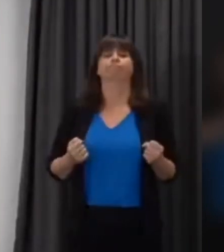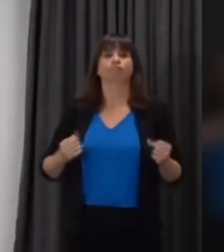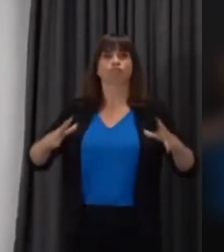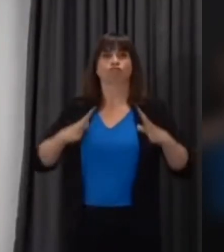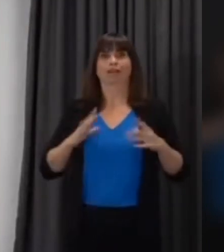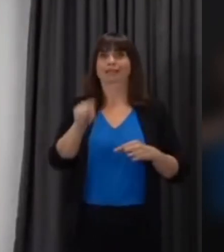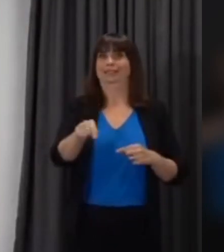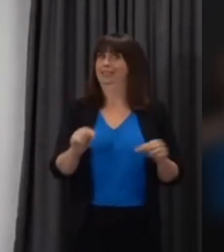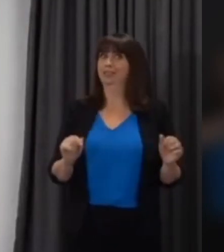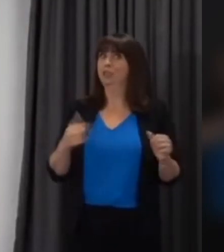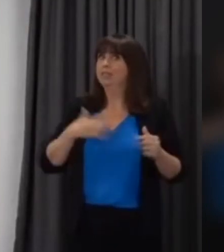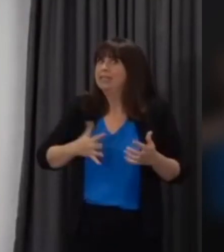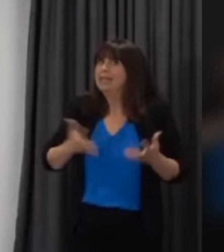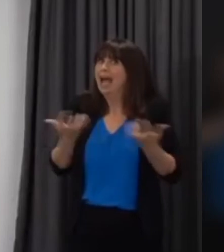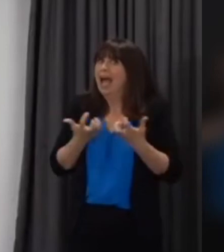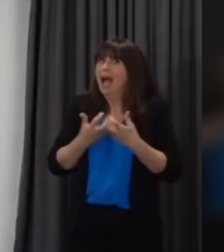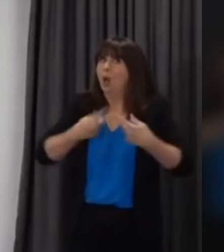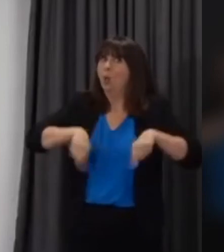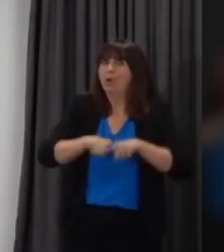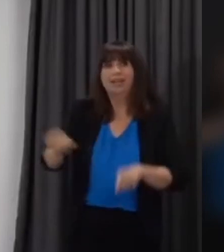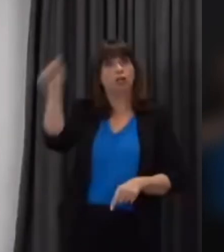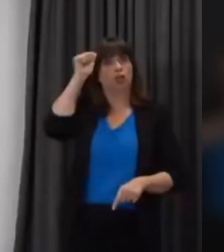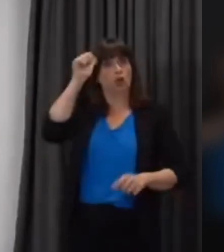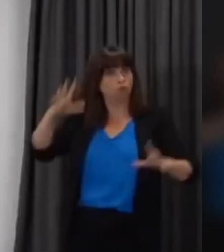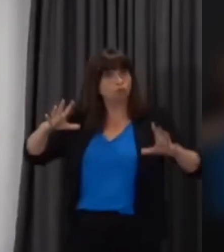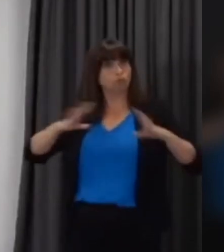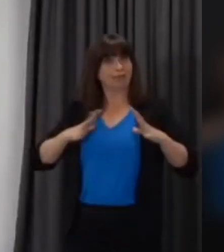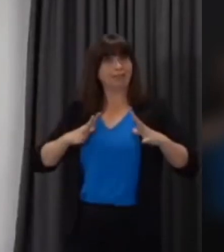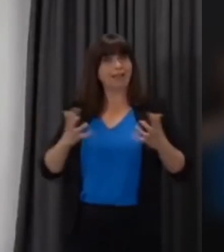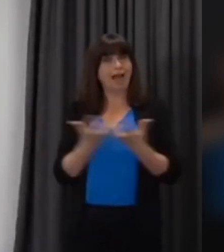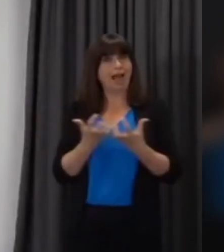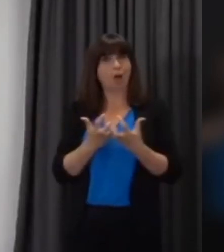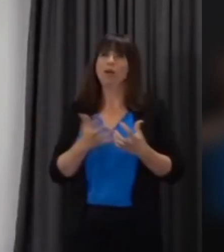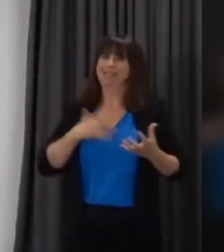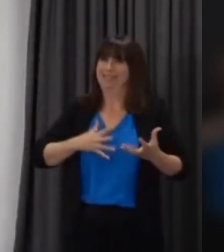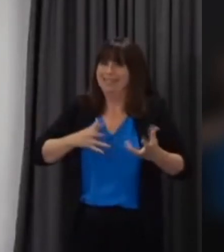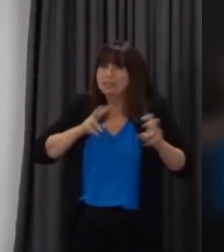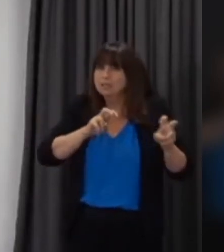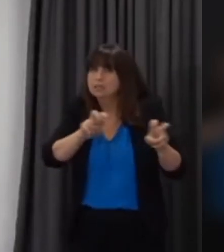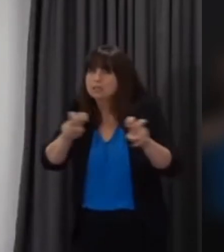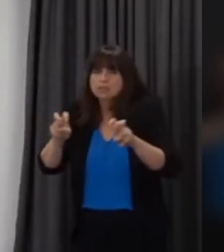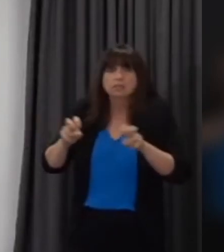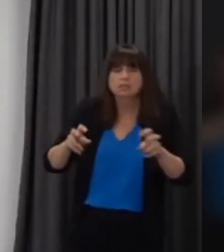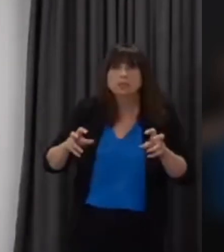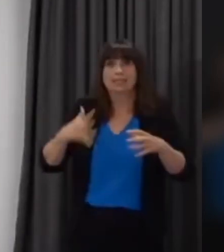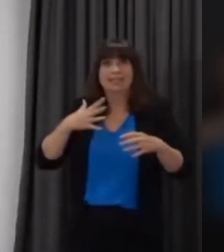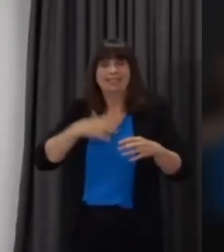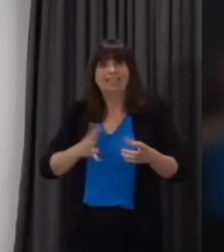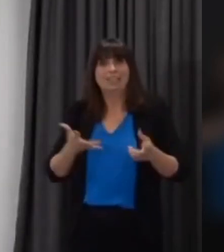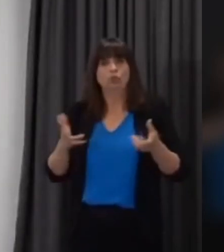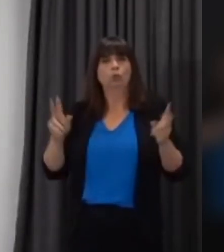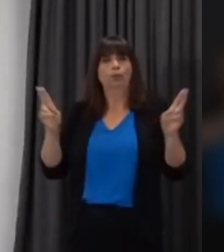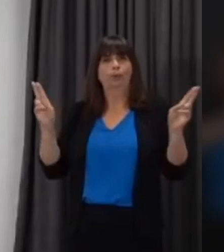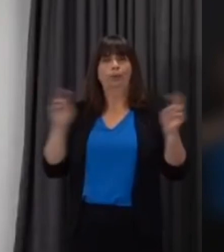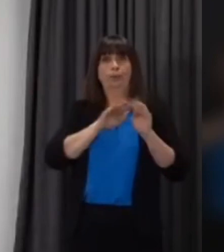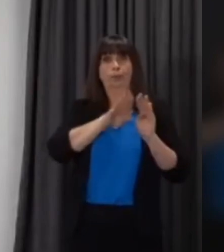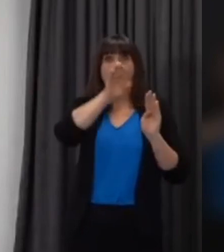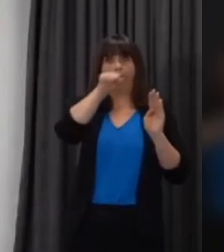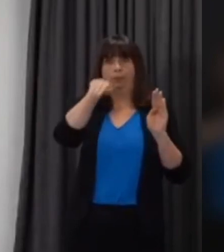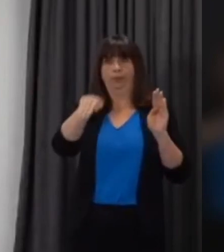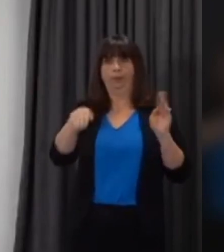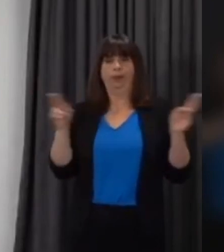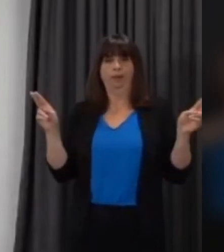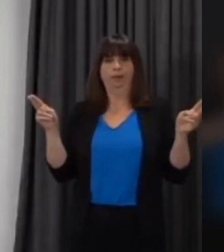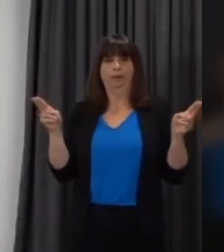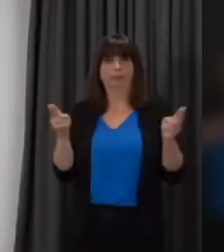some of that evidence and to need more control over the disease so for instance whilst we can do